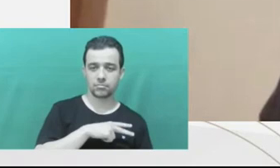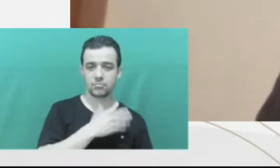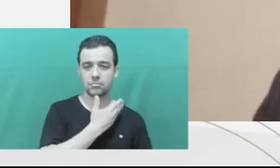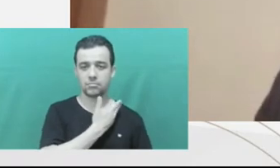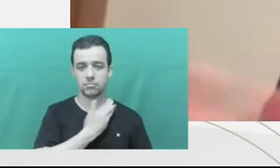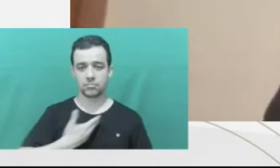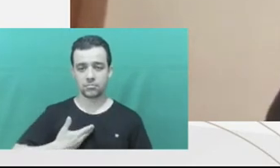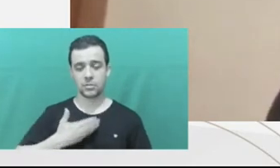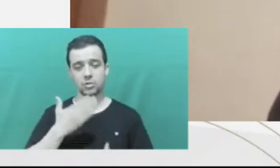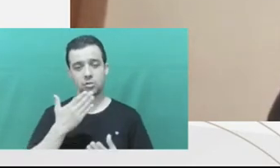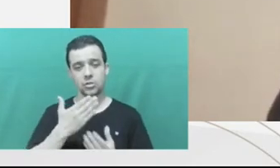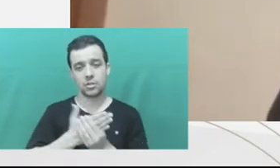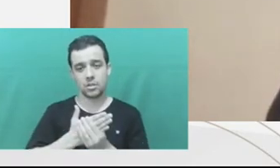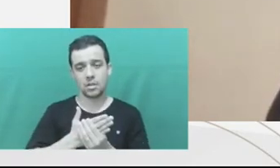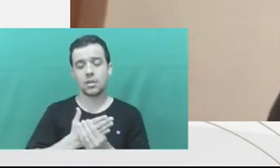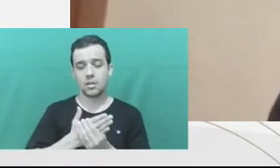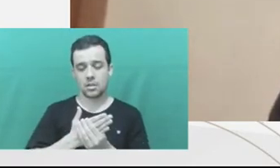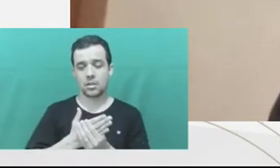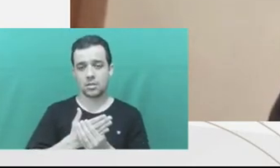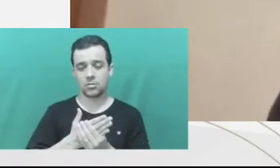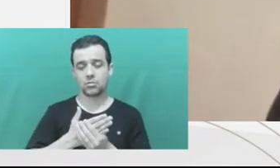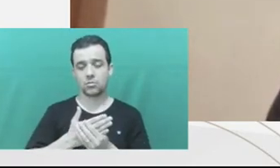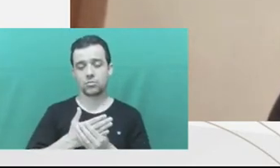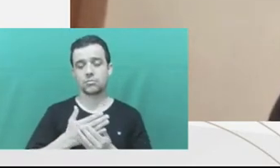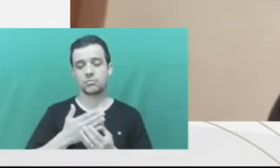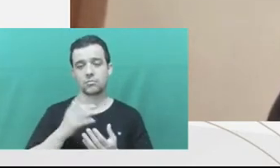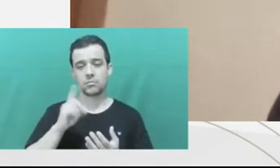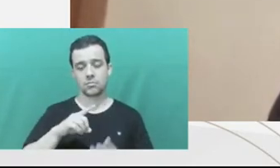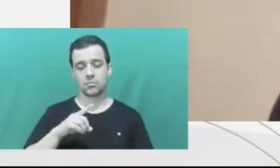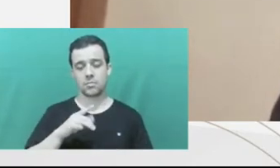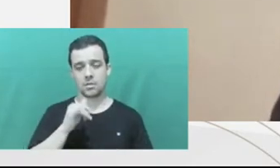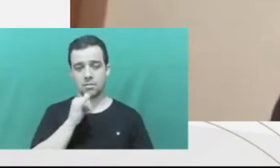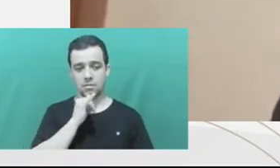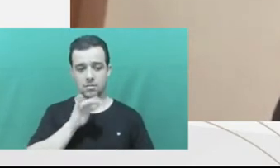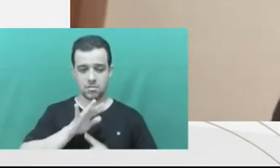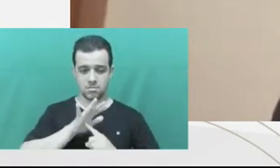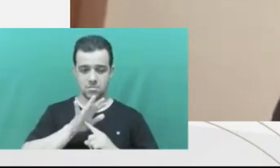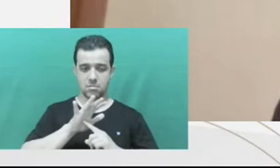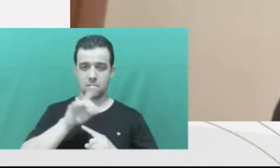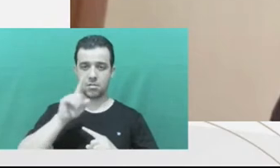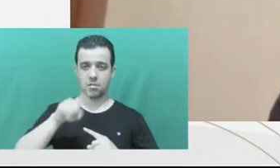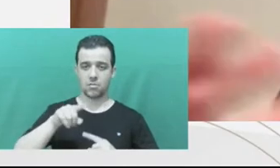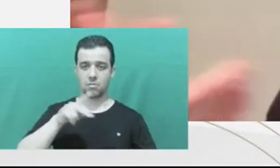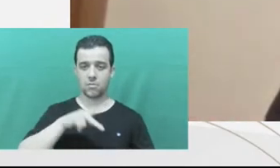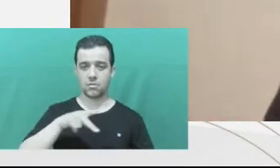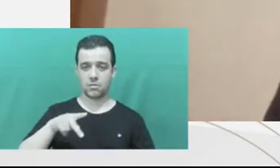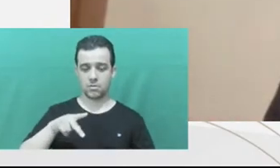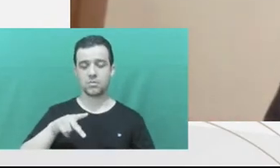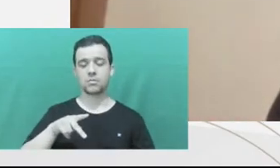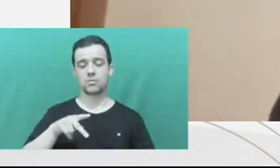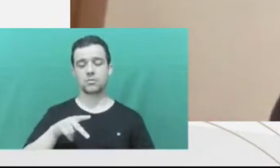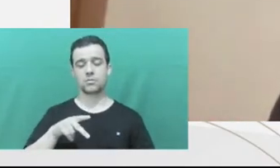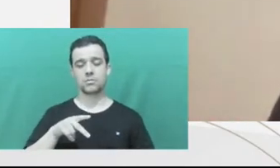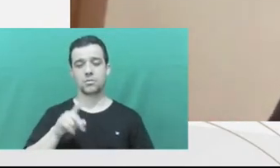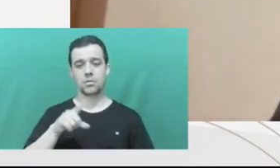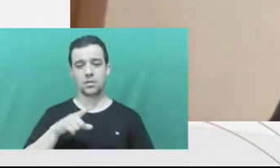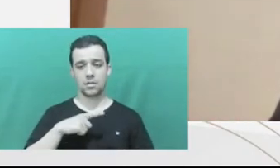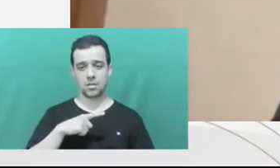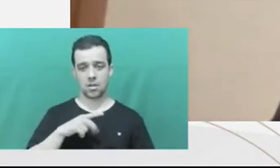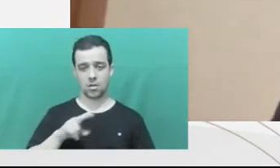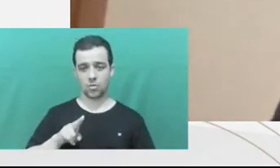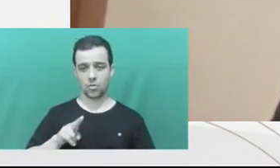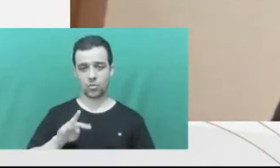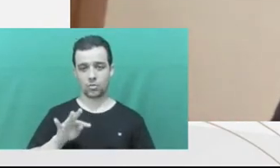publicism in the legal cause. And we